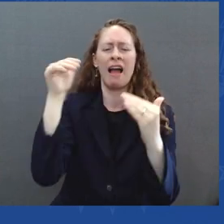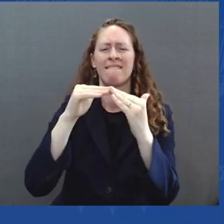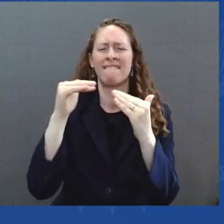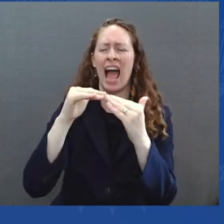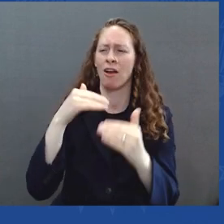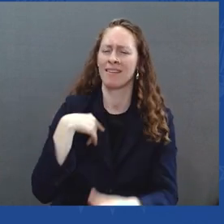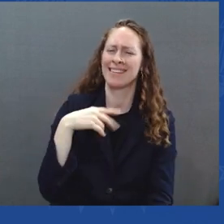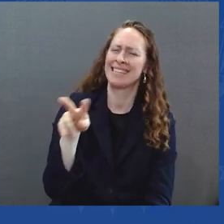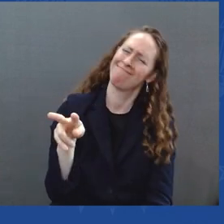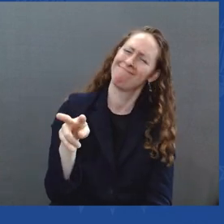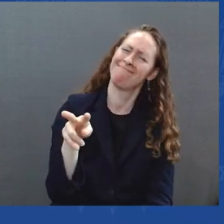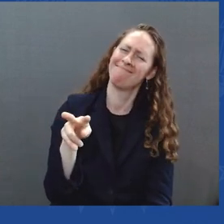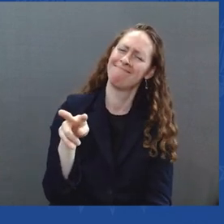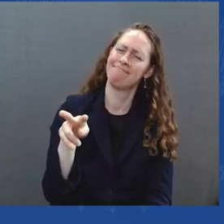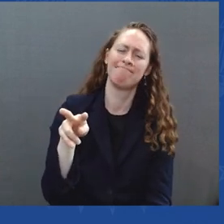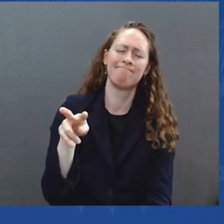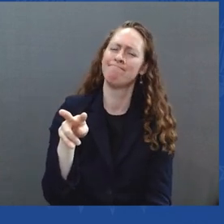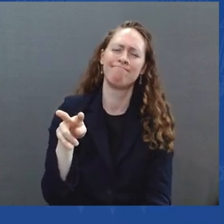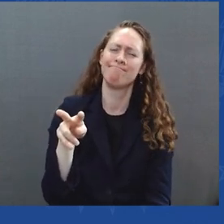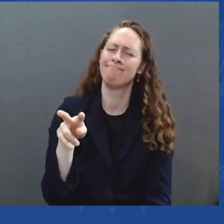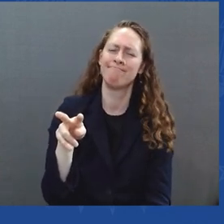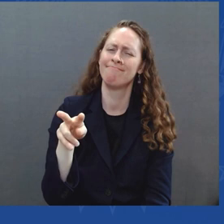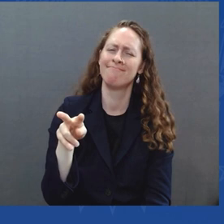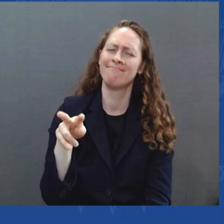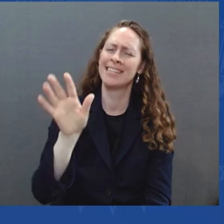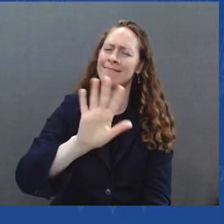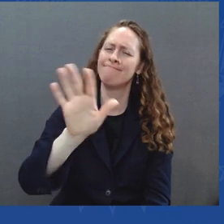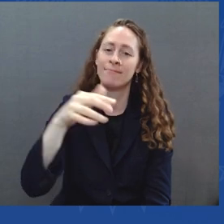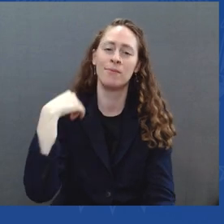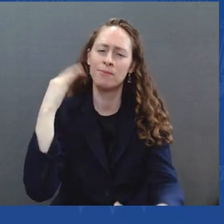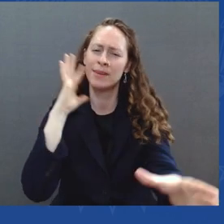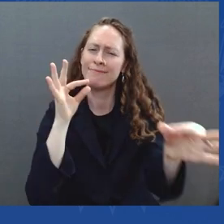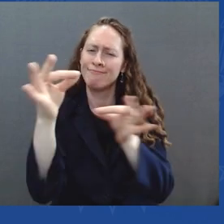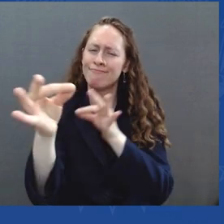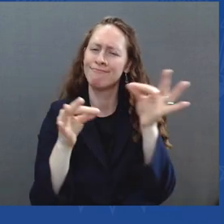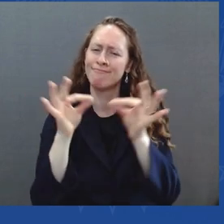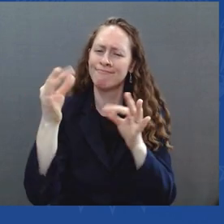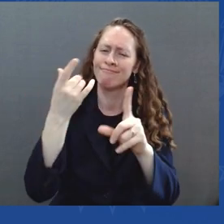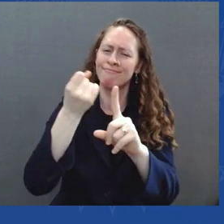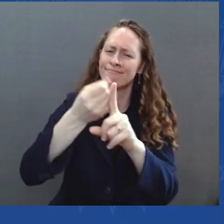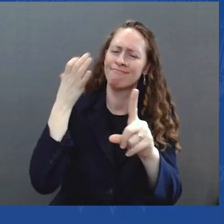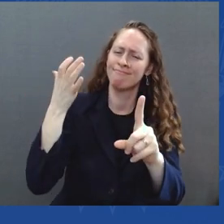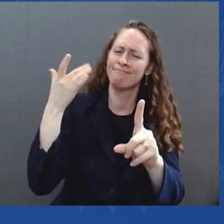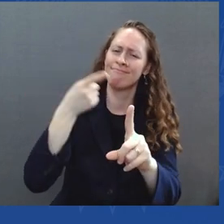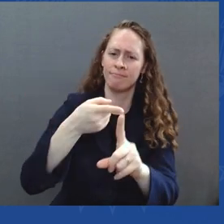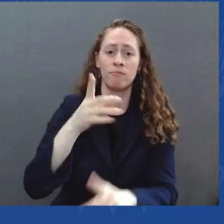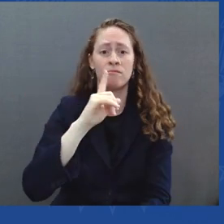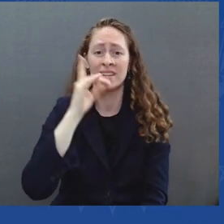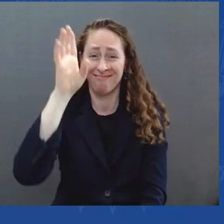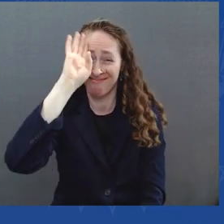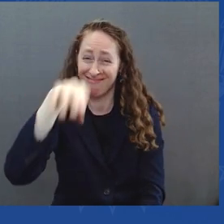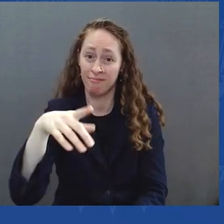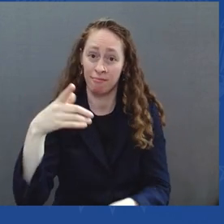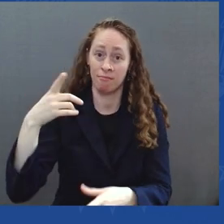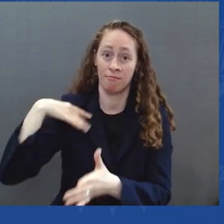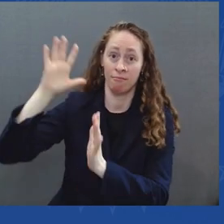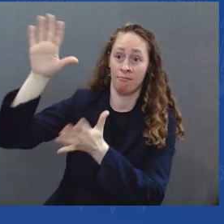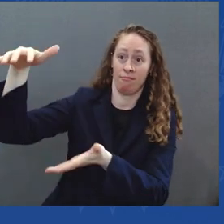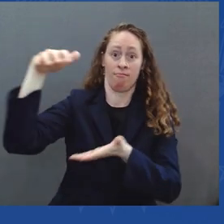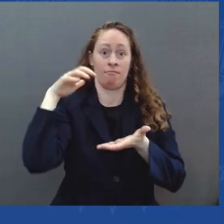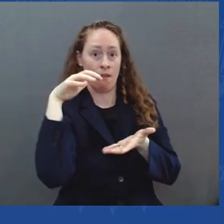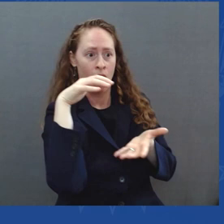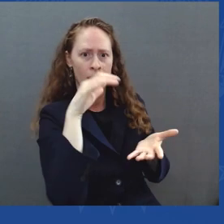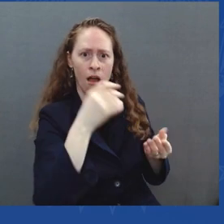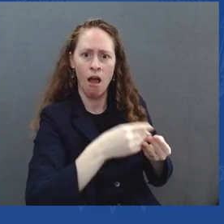We're going to continue to create jobs, bring down the costs for families, and rein in deficits left by my predecessor. All